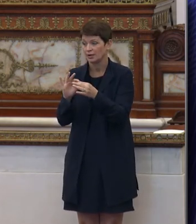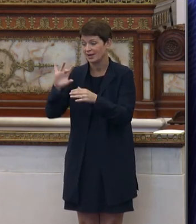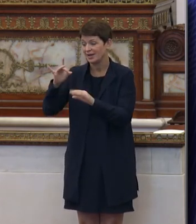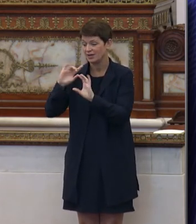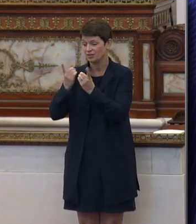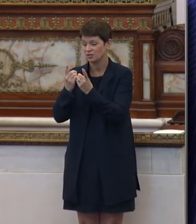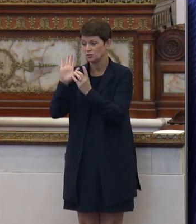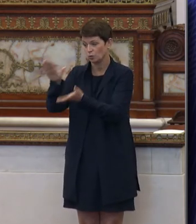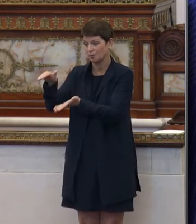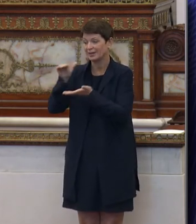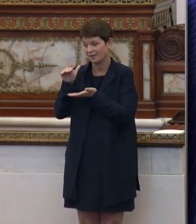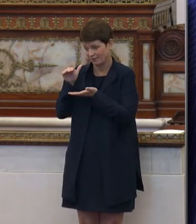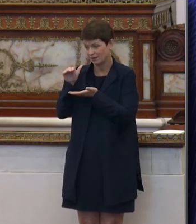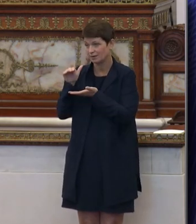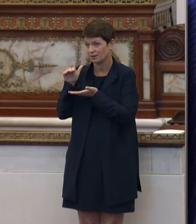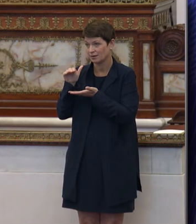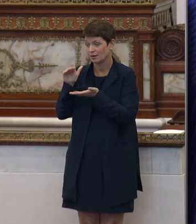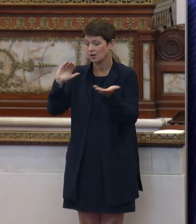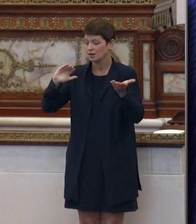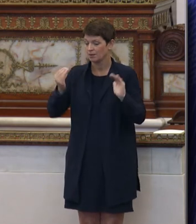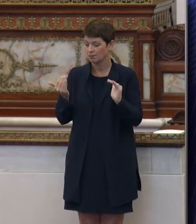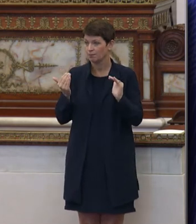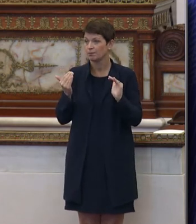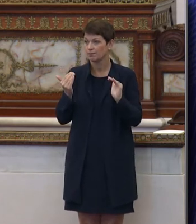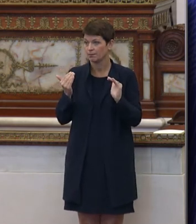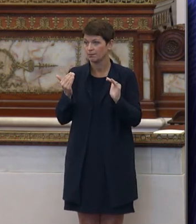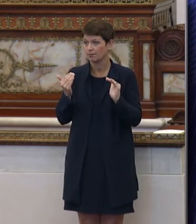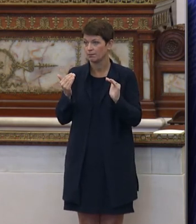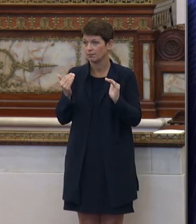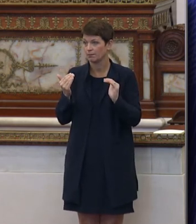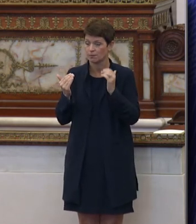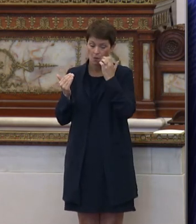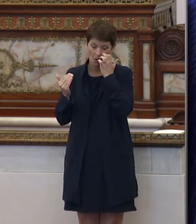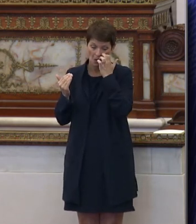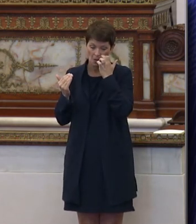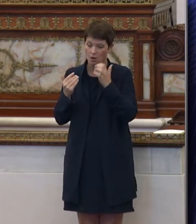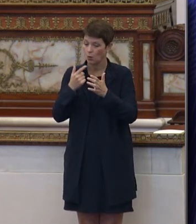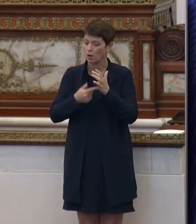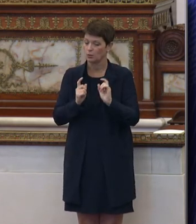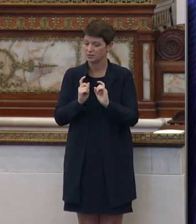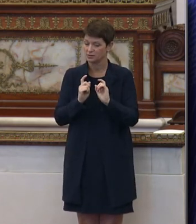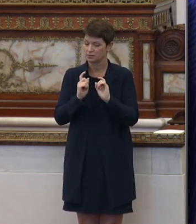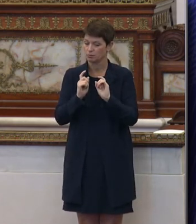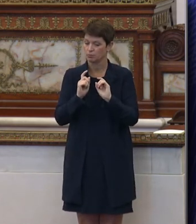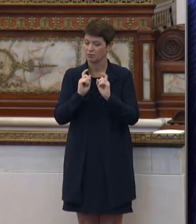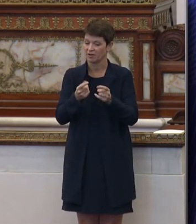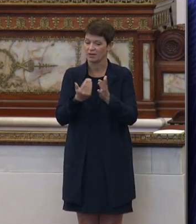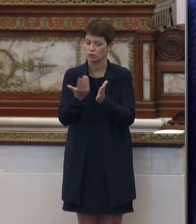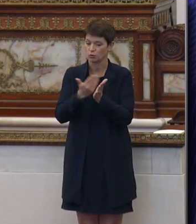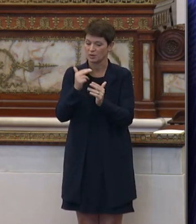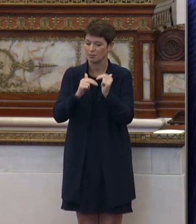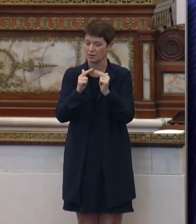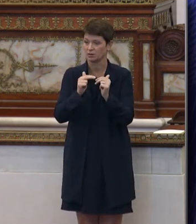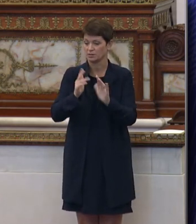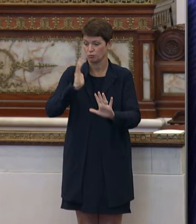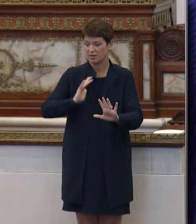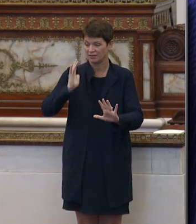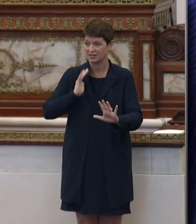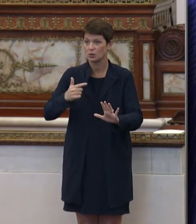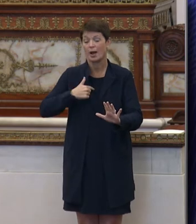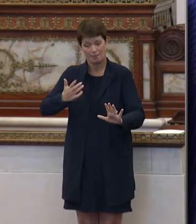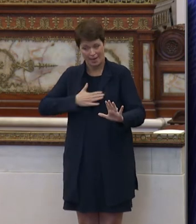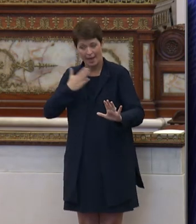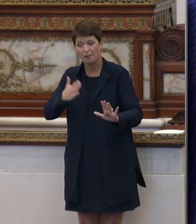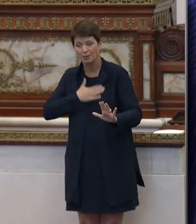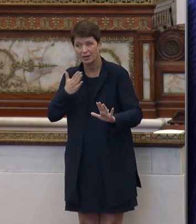District will receive versus what, you know, what was provided through refill previously. So I'm happy that